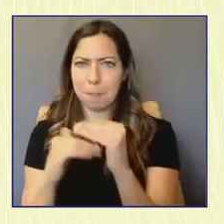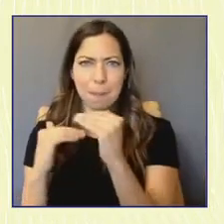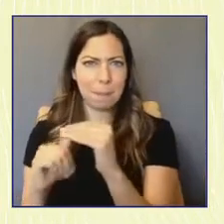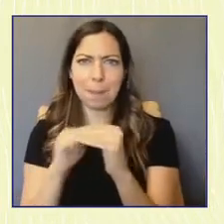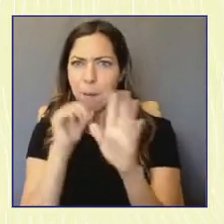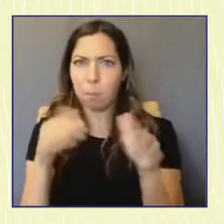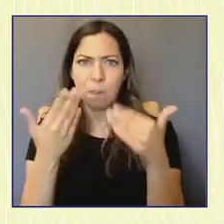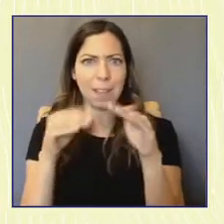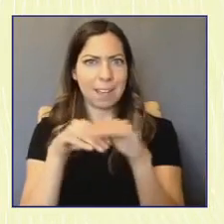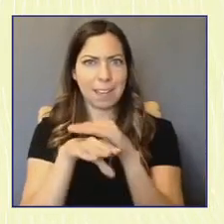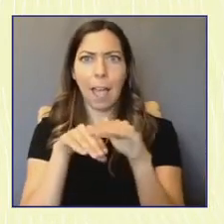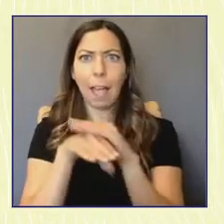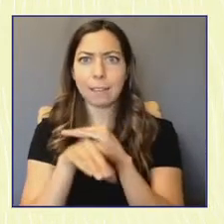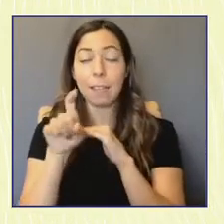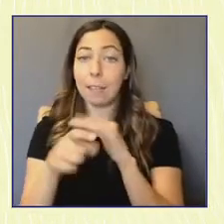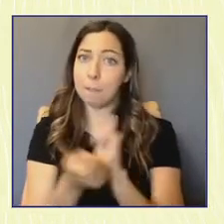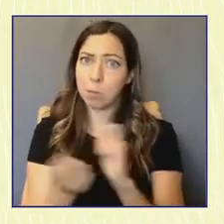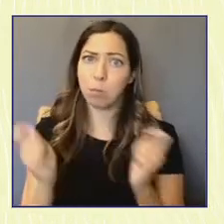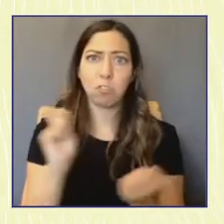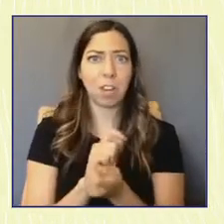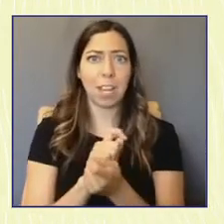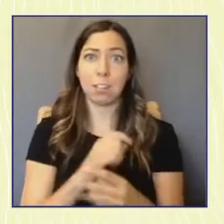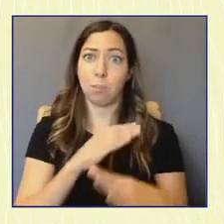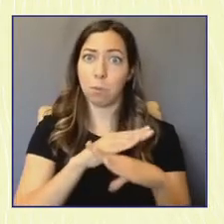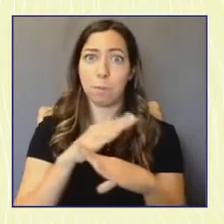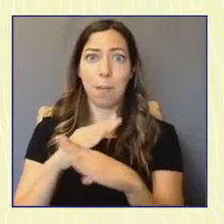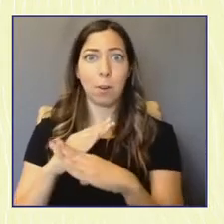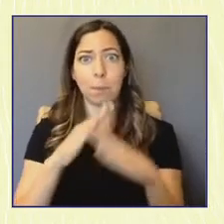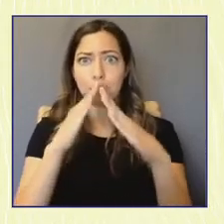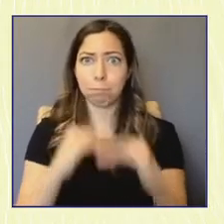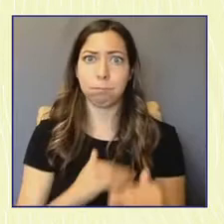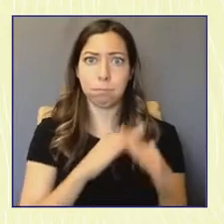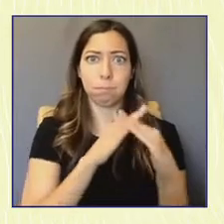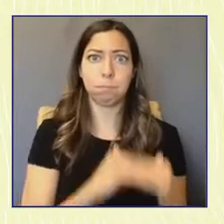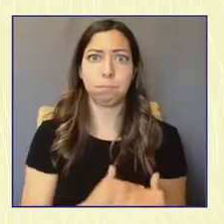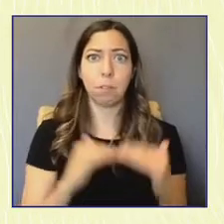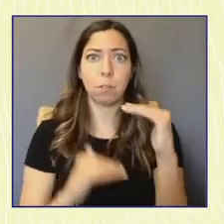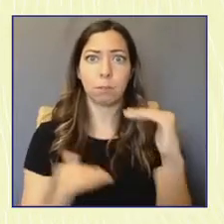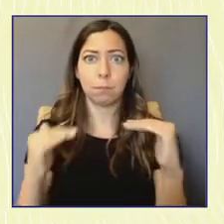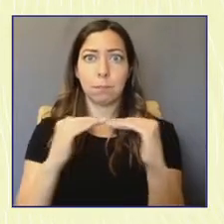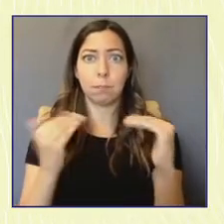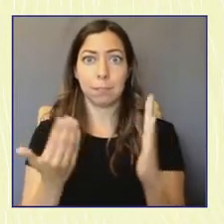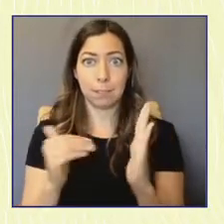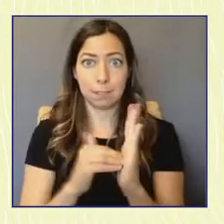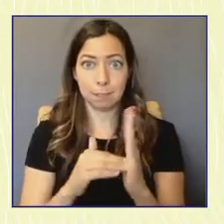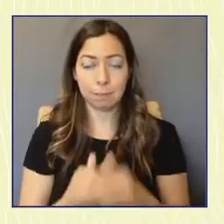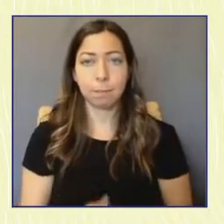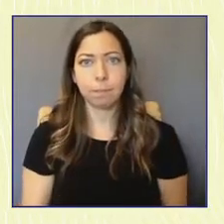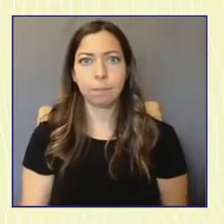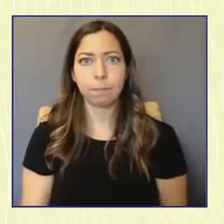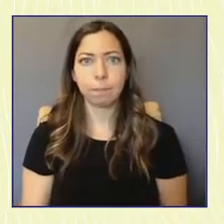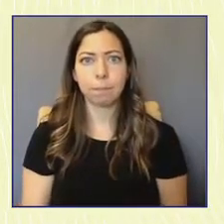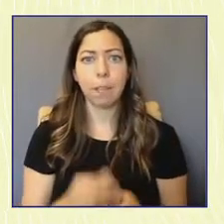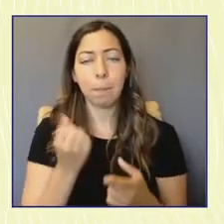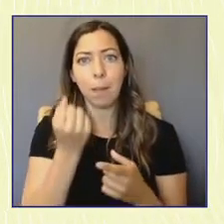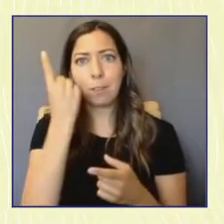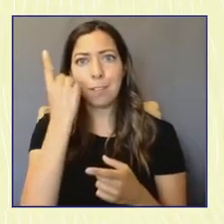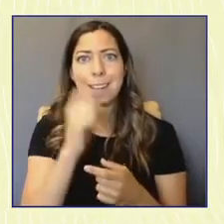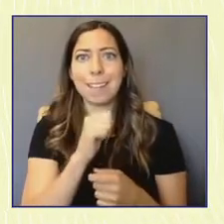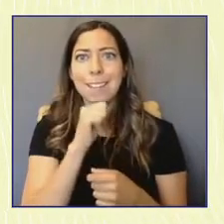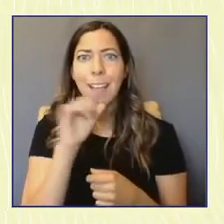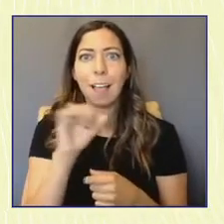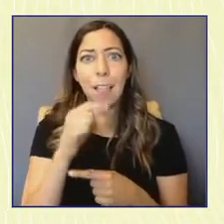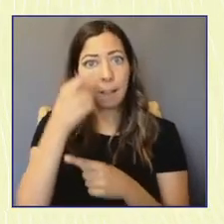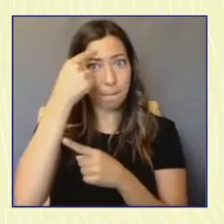to break down those voting barriers and inequities. But we can't be thinking about doing this for youth or on